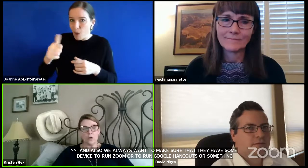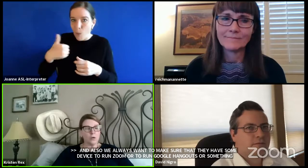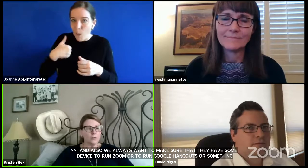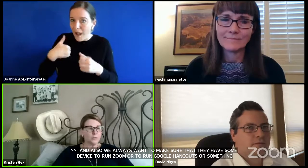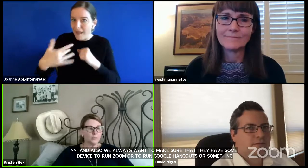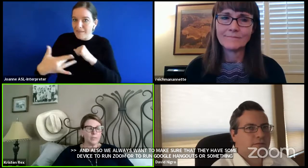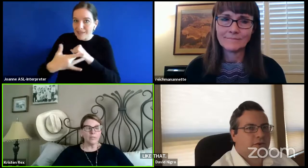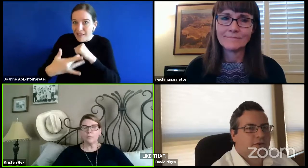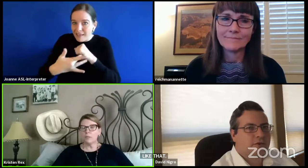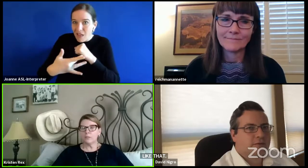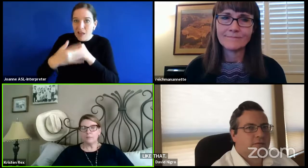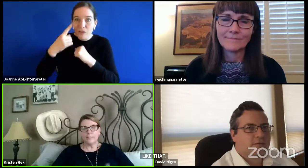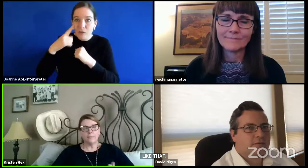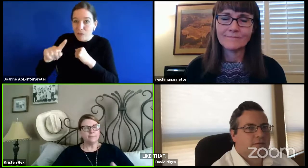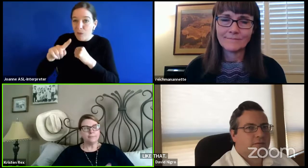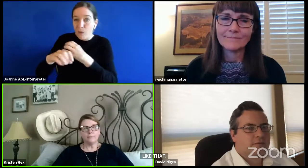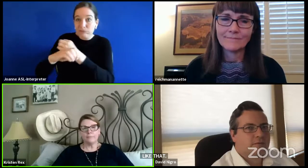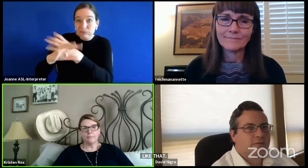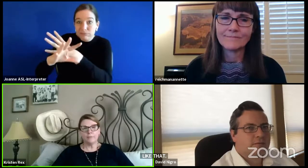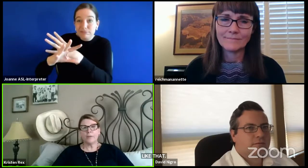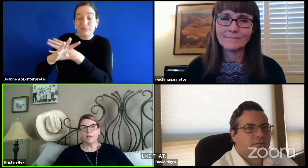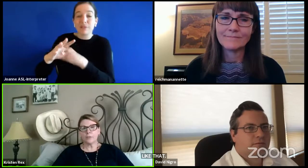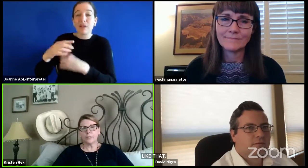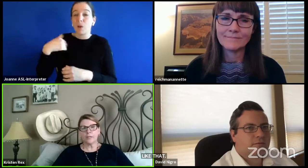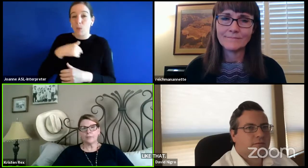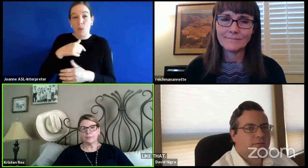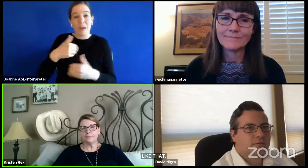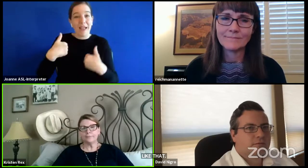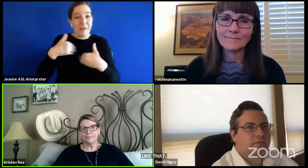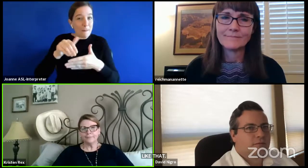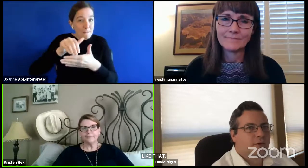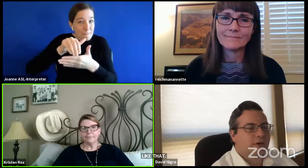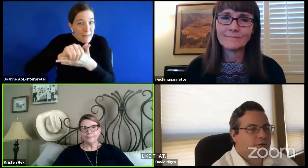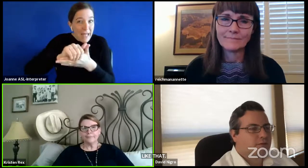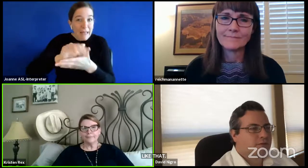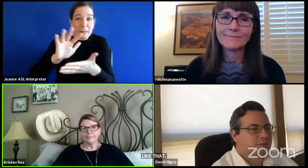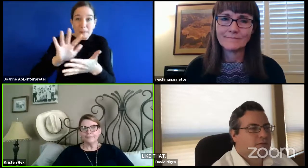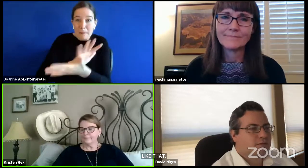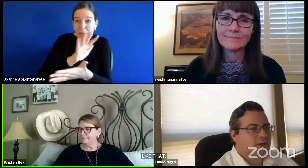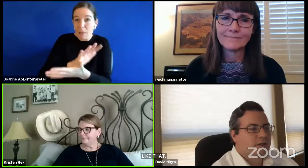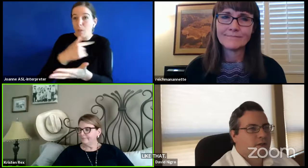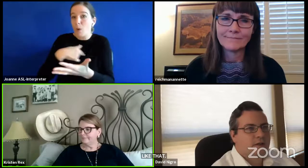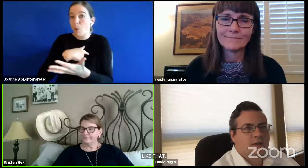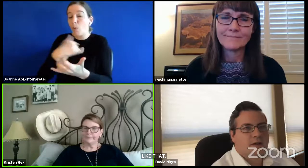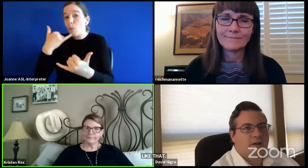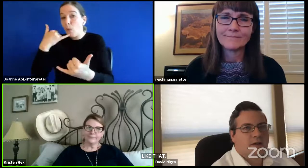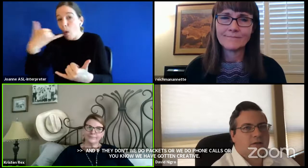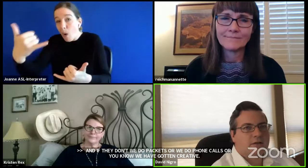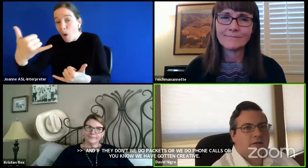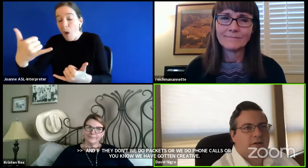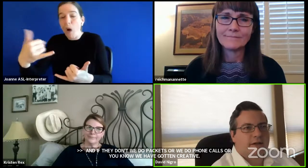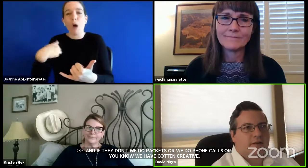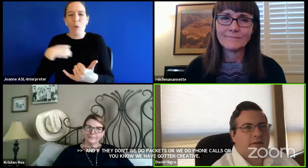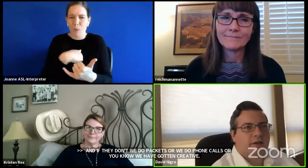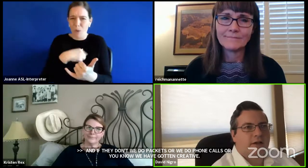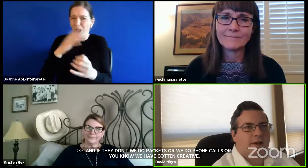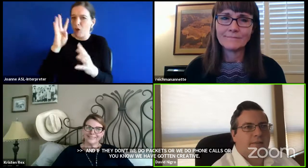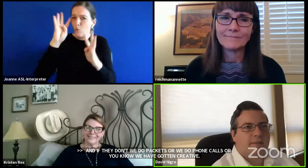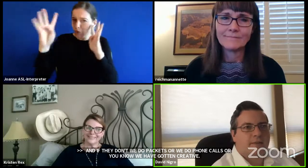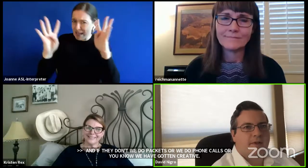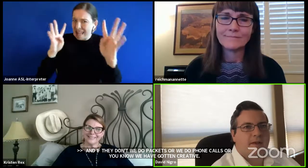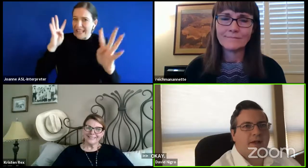phone calls or we, you know, we do, we, we've gotten creative. Okay. Uh, great.